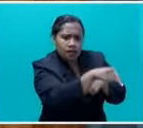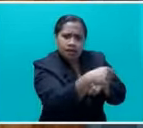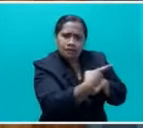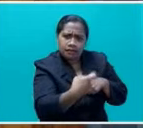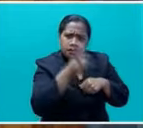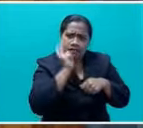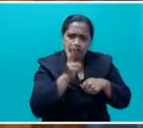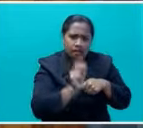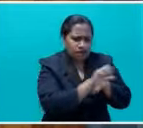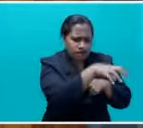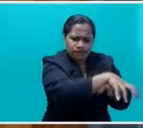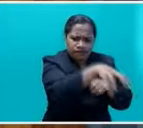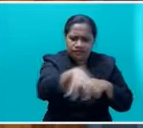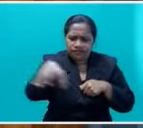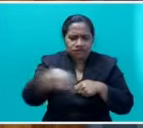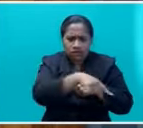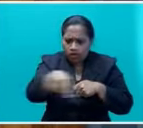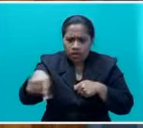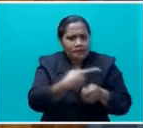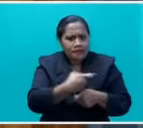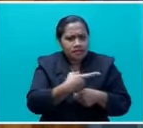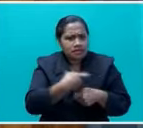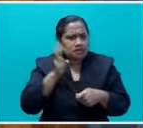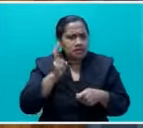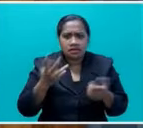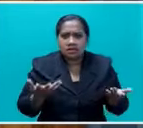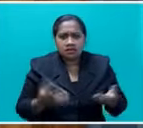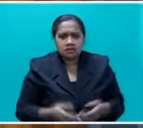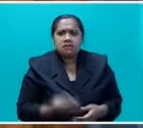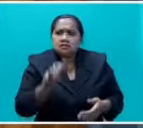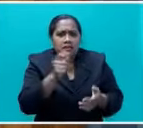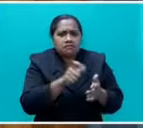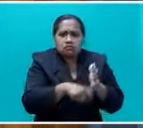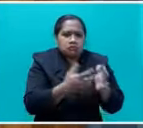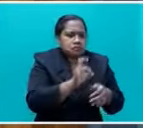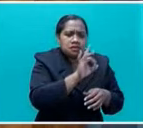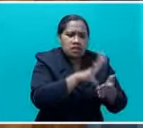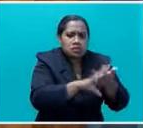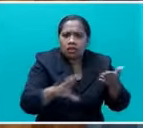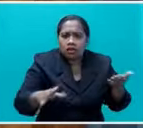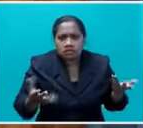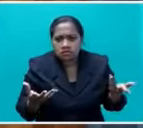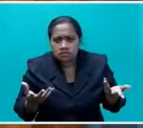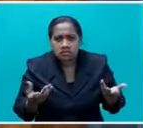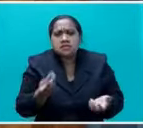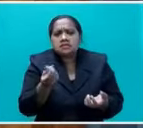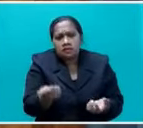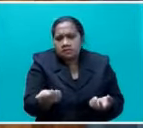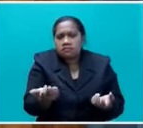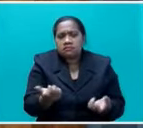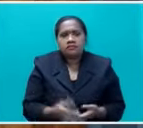that was sent with the 360. So, they've had to pay more fees. Some were charging even up to $10 at some outlets. Some were